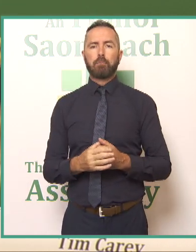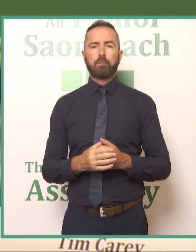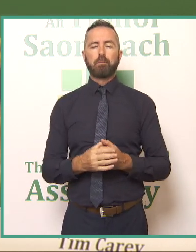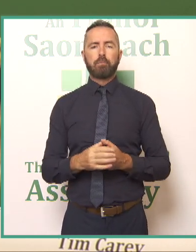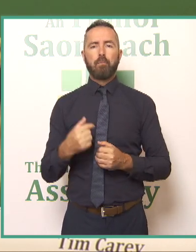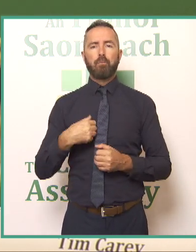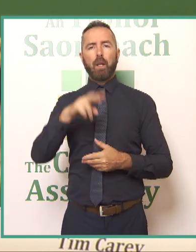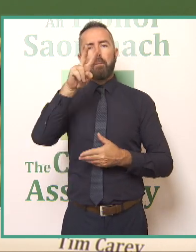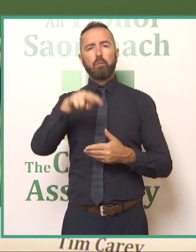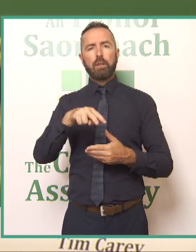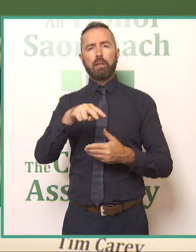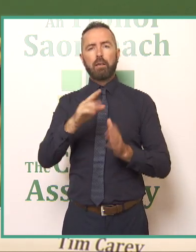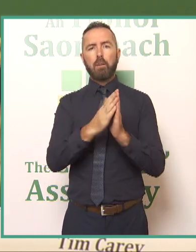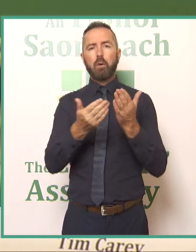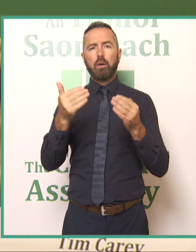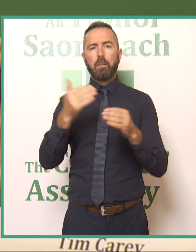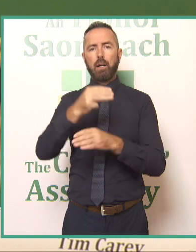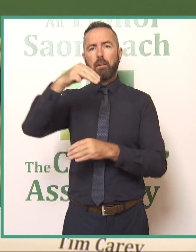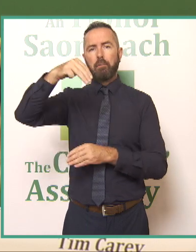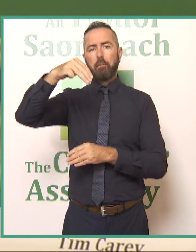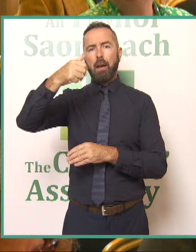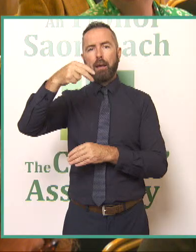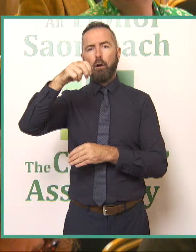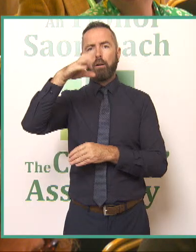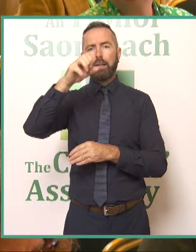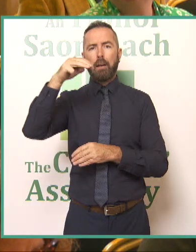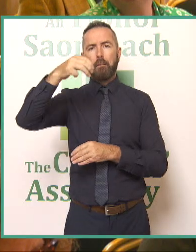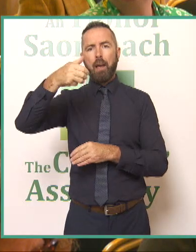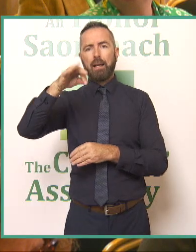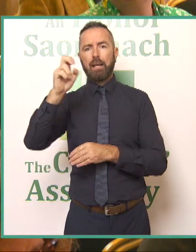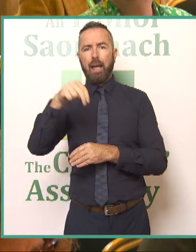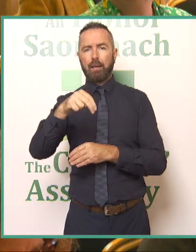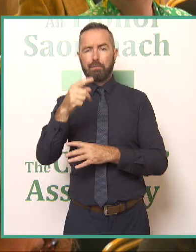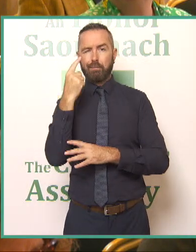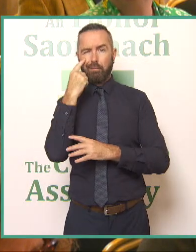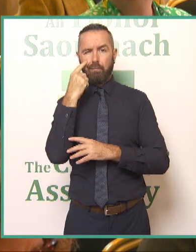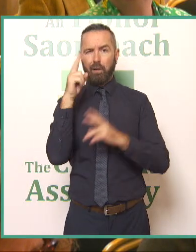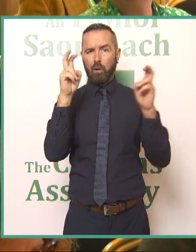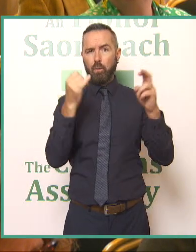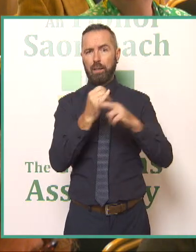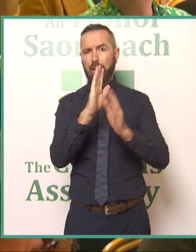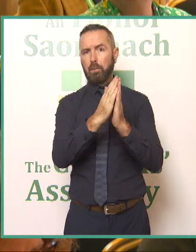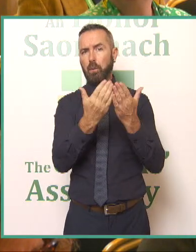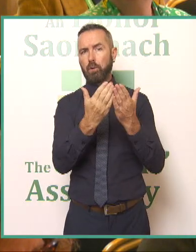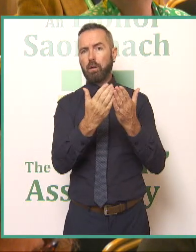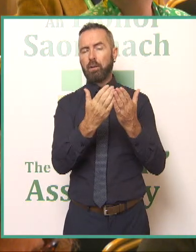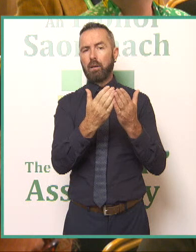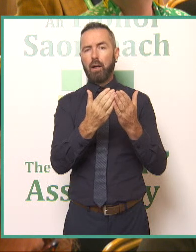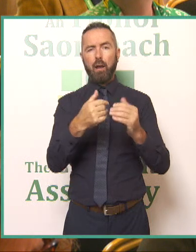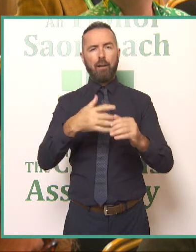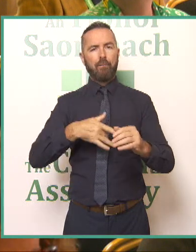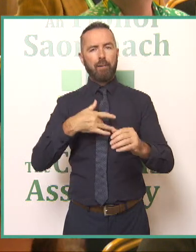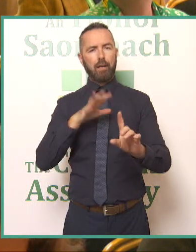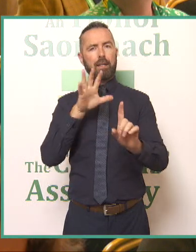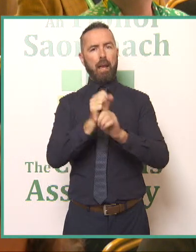Mancon McGann's books this week and I came across a shanical that I think captures the idea of what we started thinking